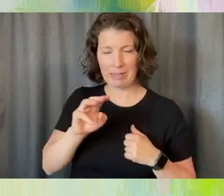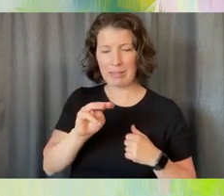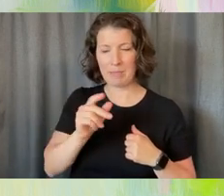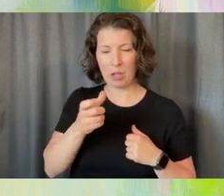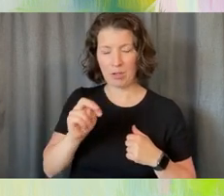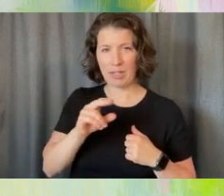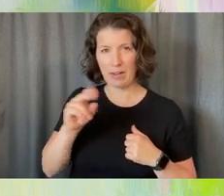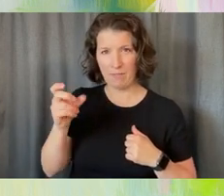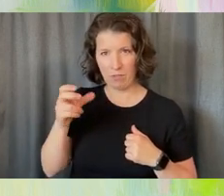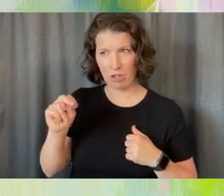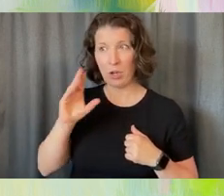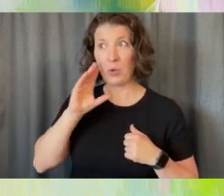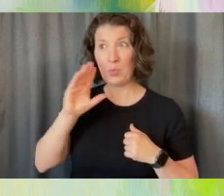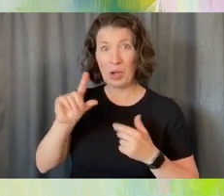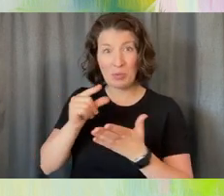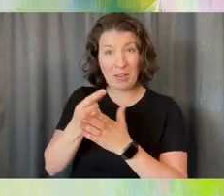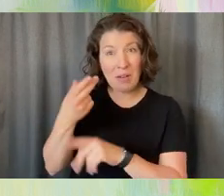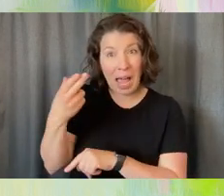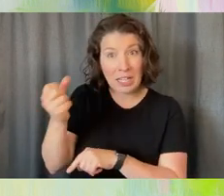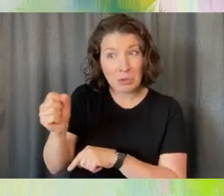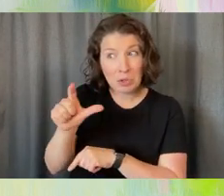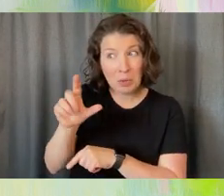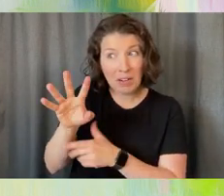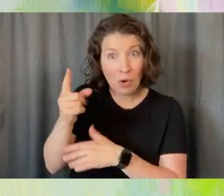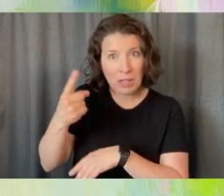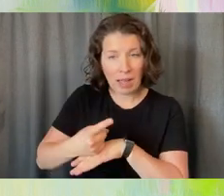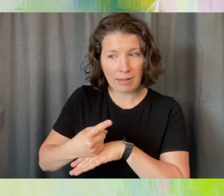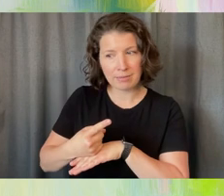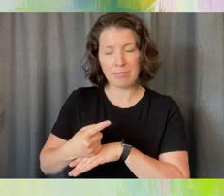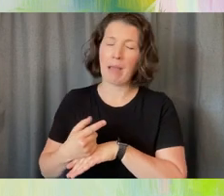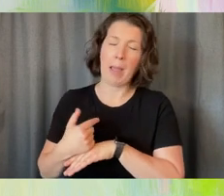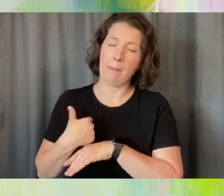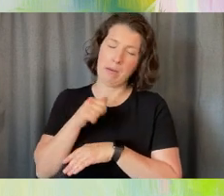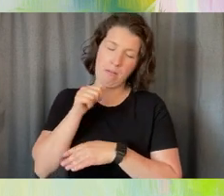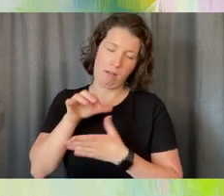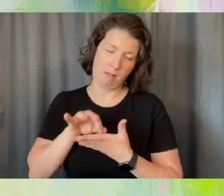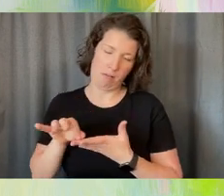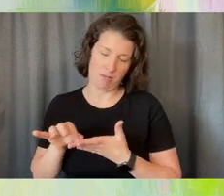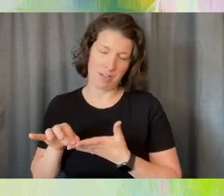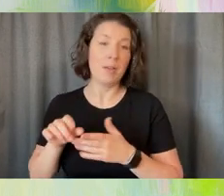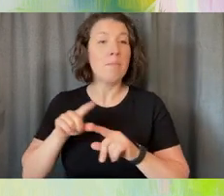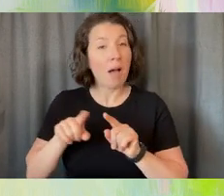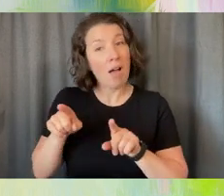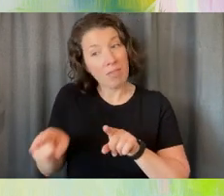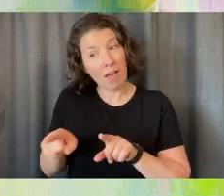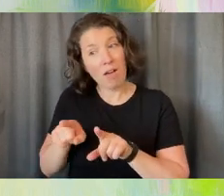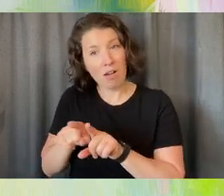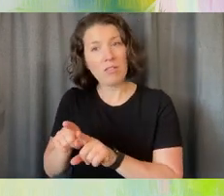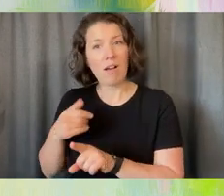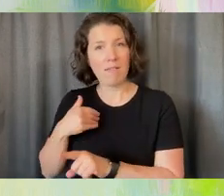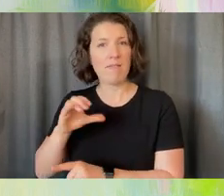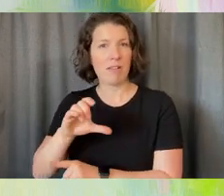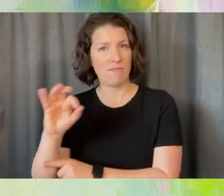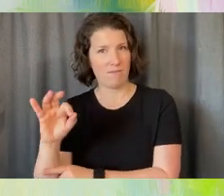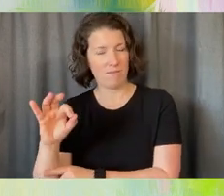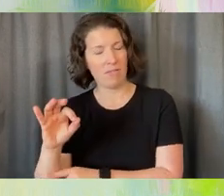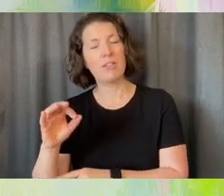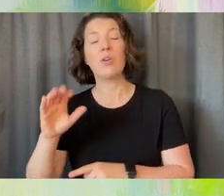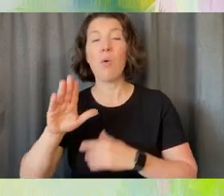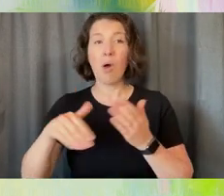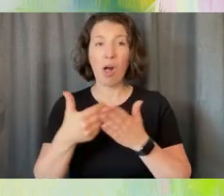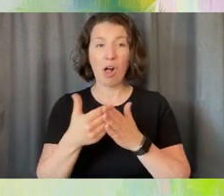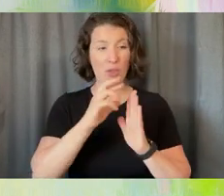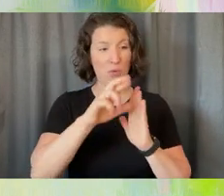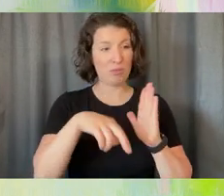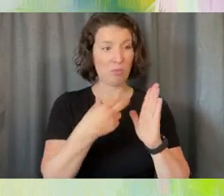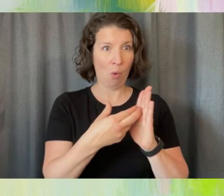in 24 days, not that I'm counting. But they also have cystic fibrosis. So I wear all of those hats in this project, sort of